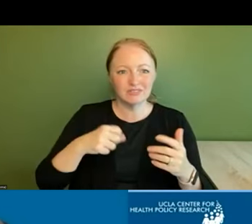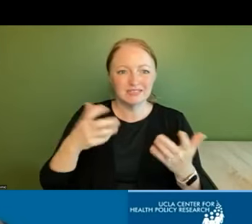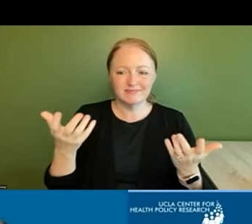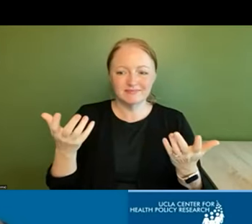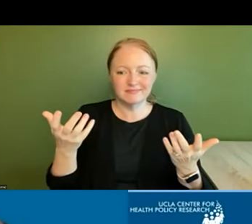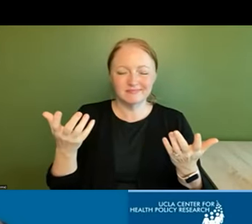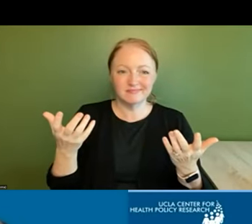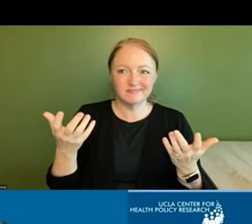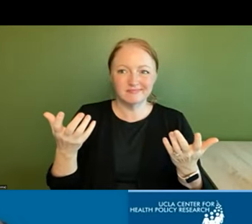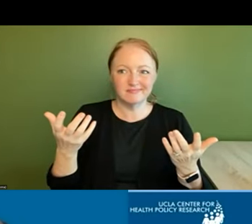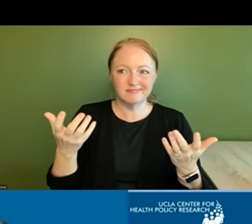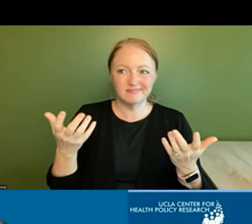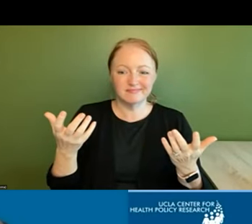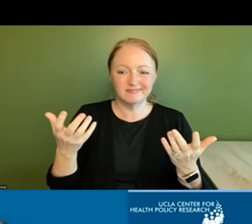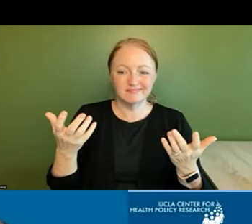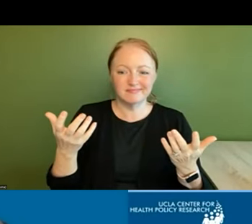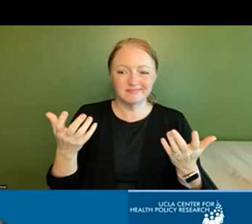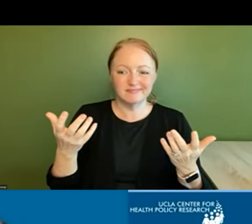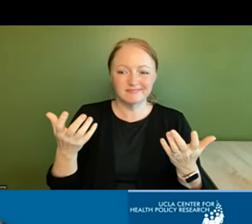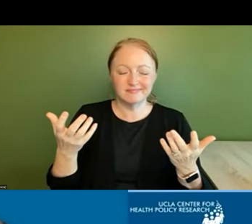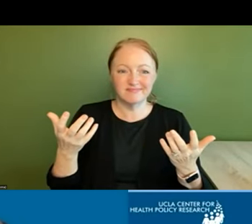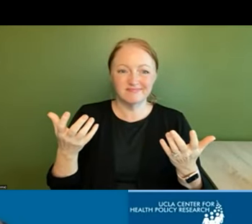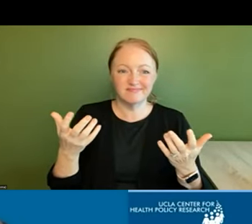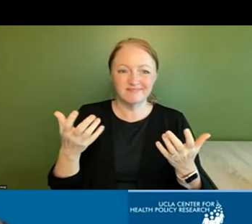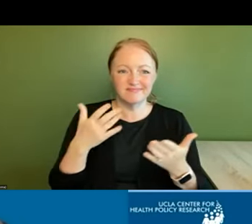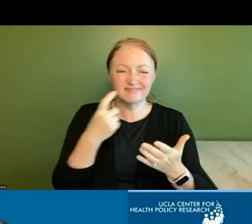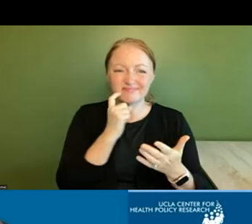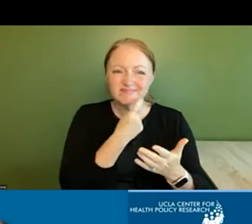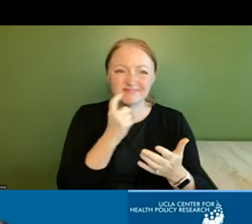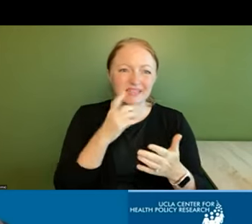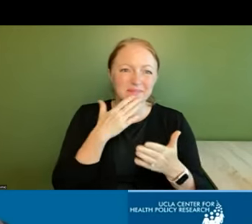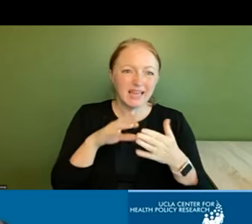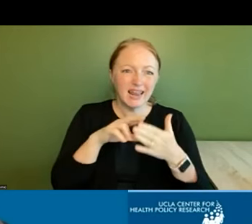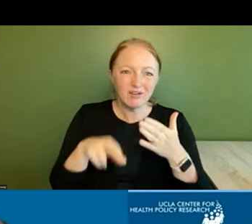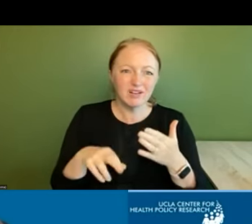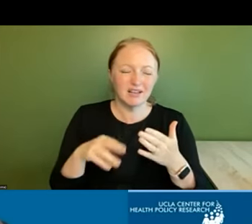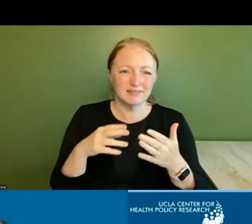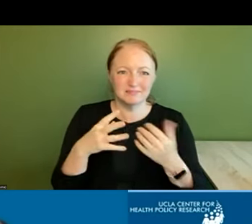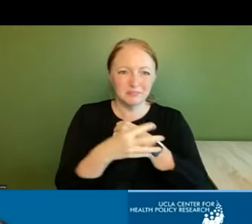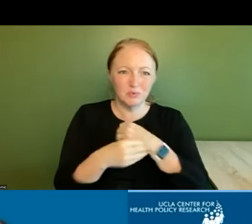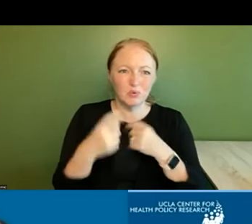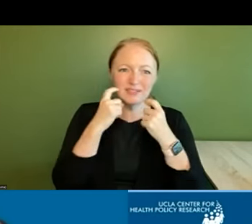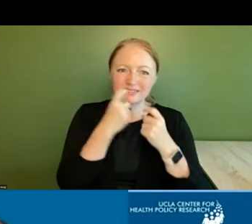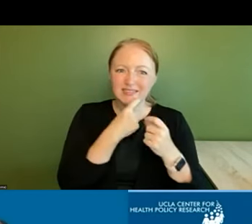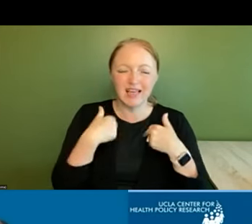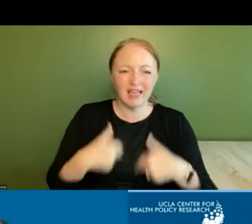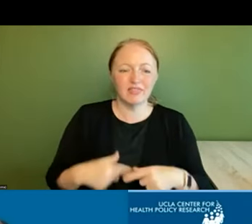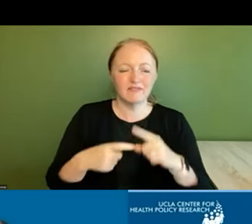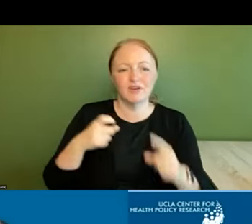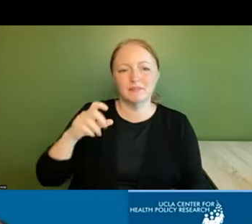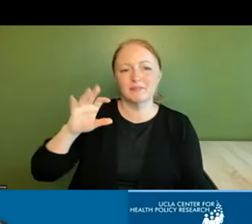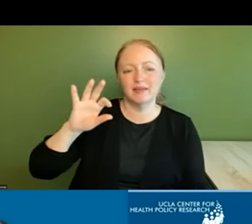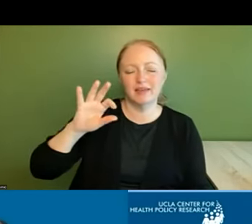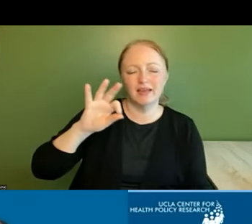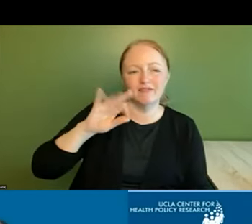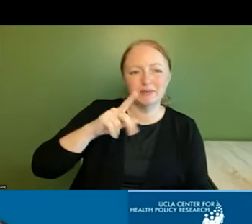as poor oral health outcomes as those who are identified as poor by the fpl and